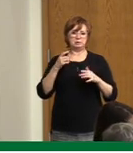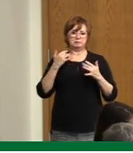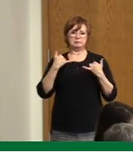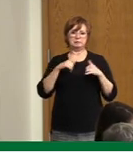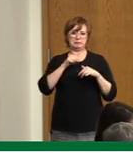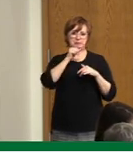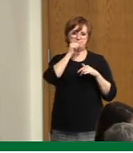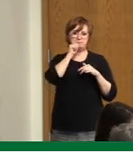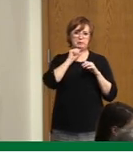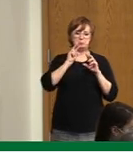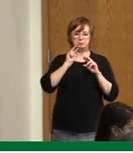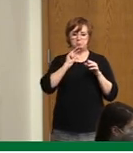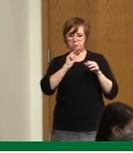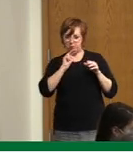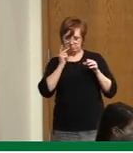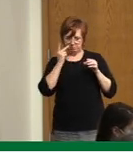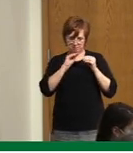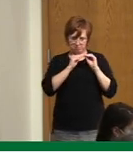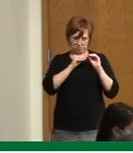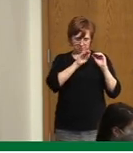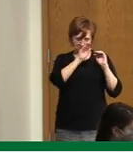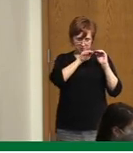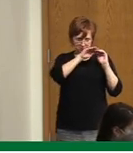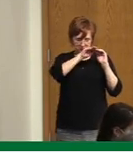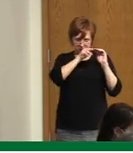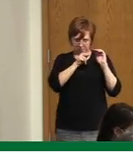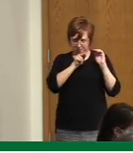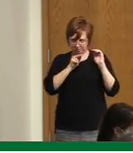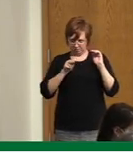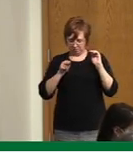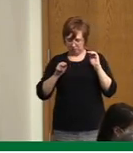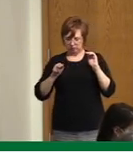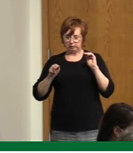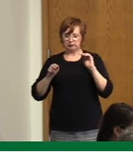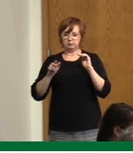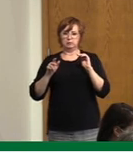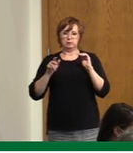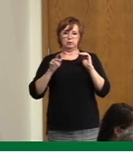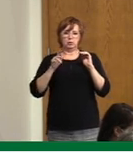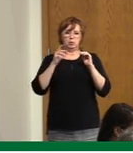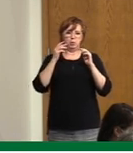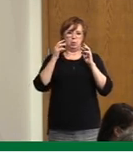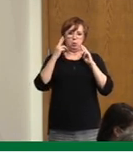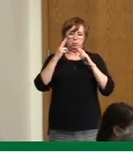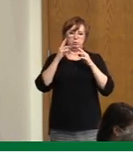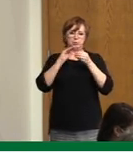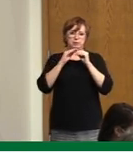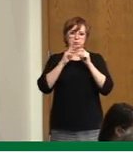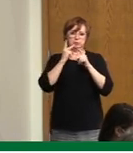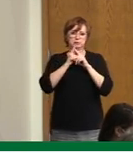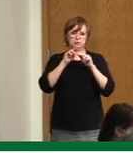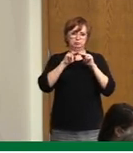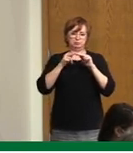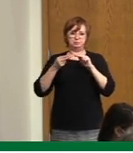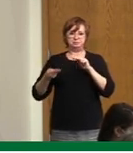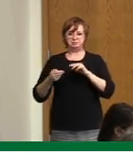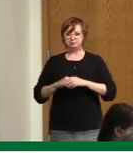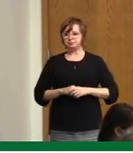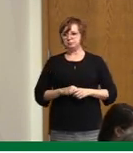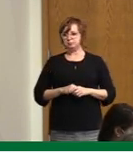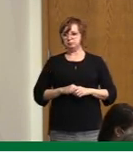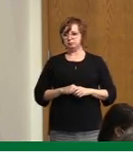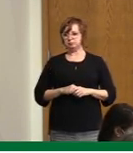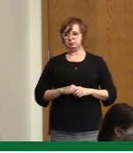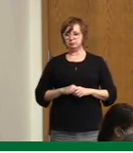And this just shows that, you know, we really, the restrictions, if they become quite significant, they're not